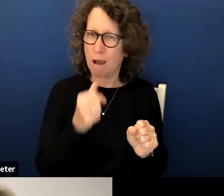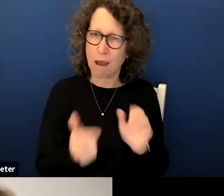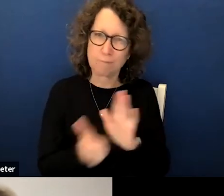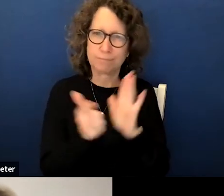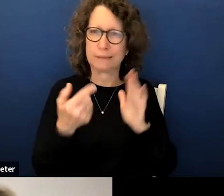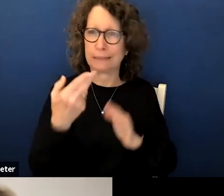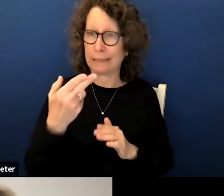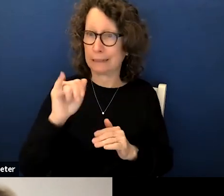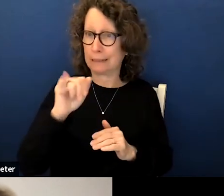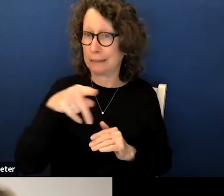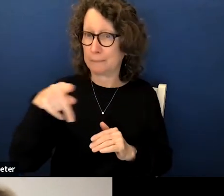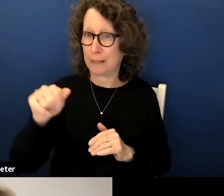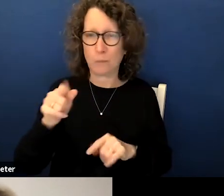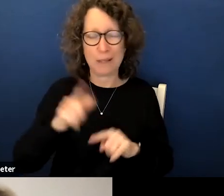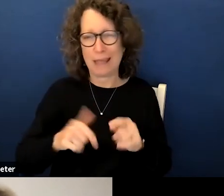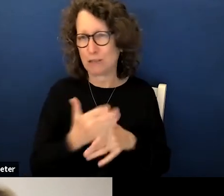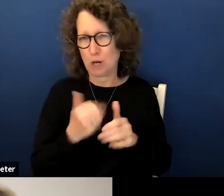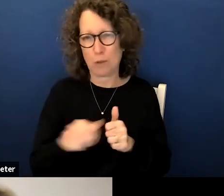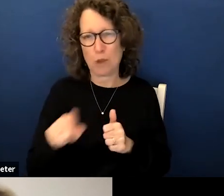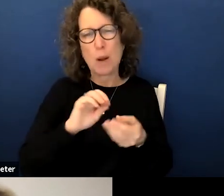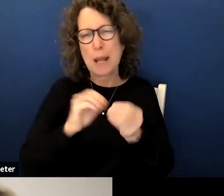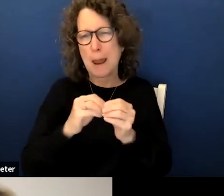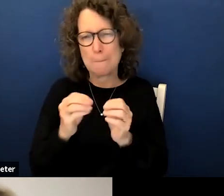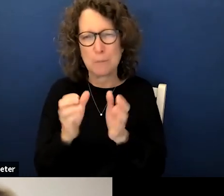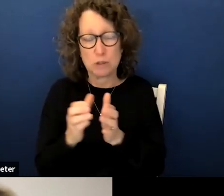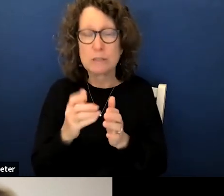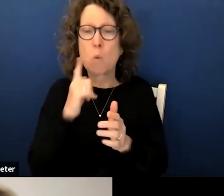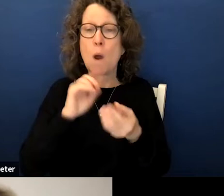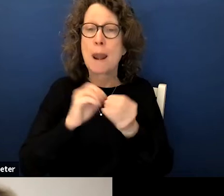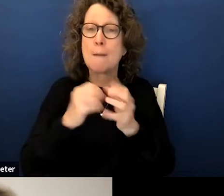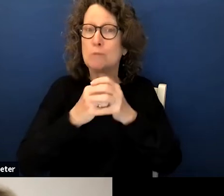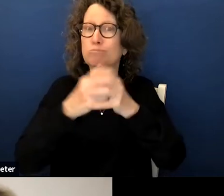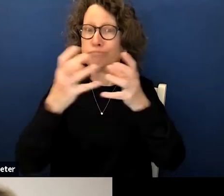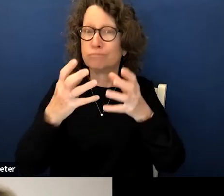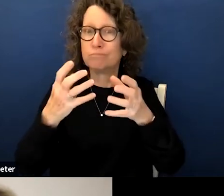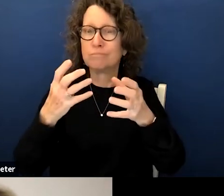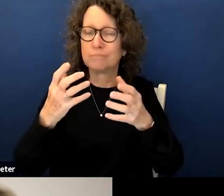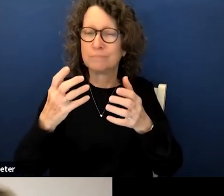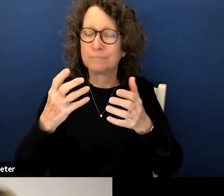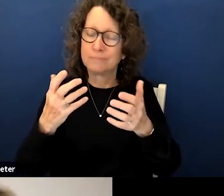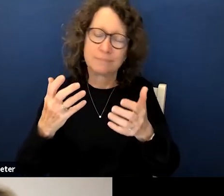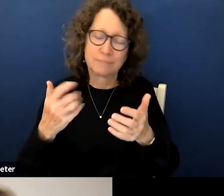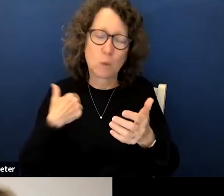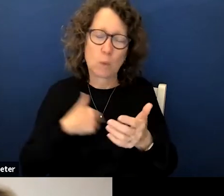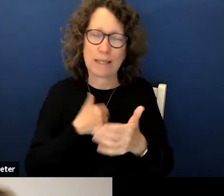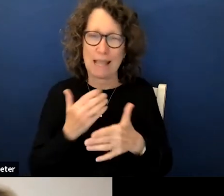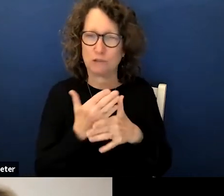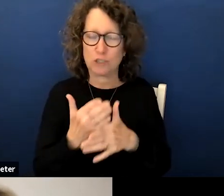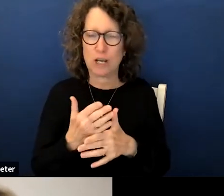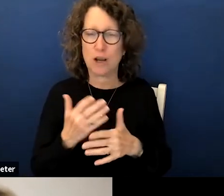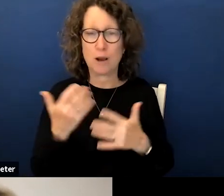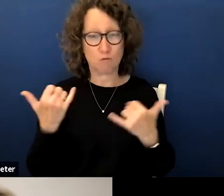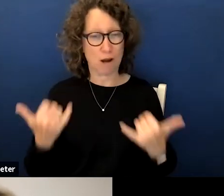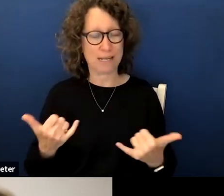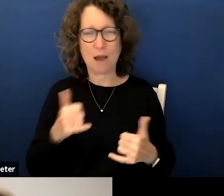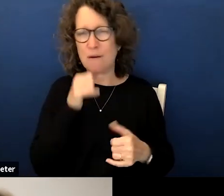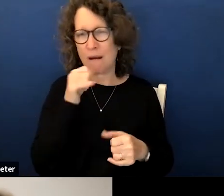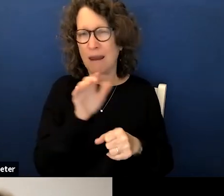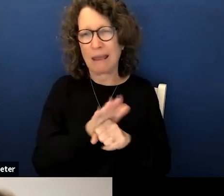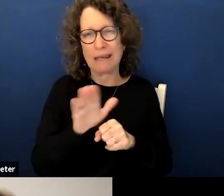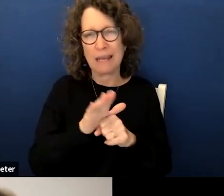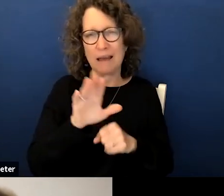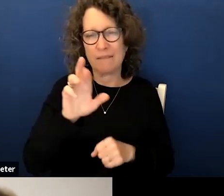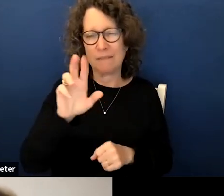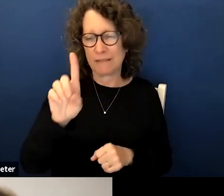HIPAA with students the numbers are higher yet we don't have reliable data yet on